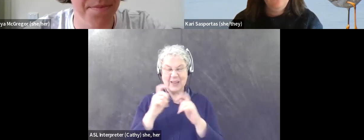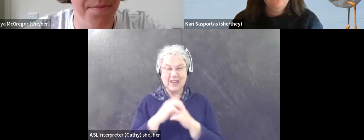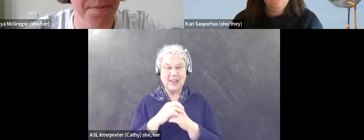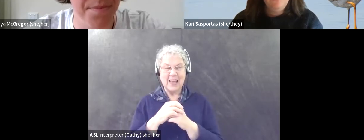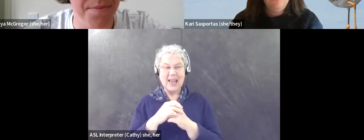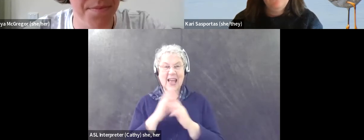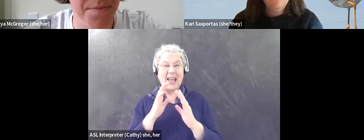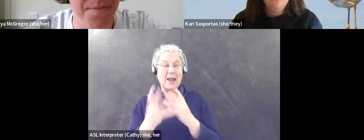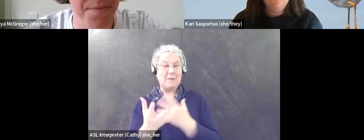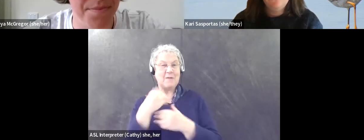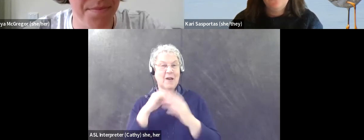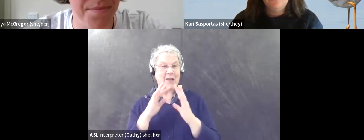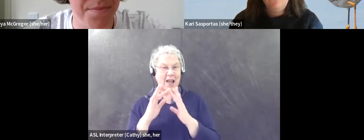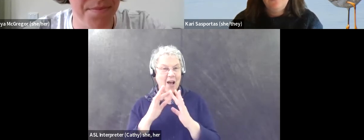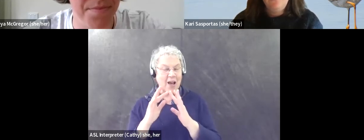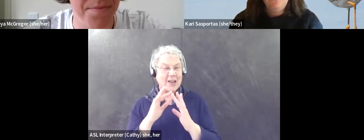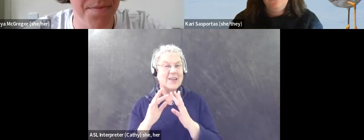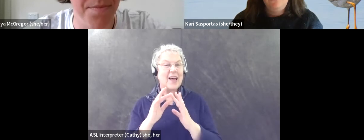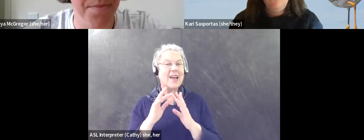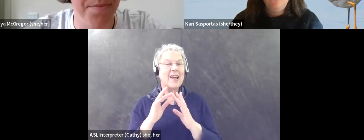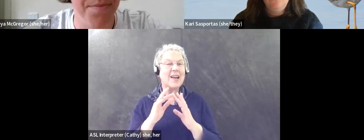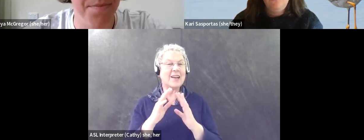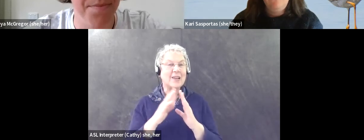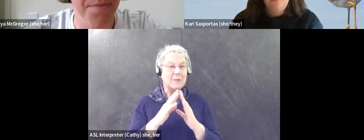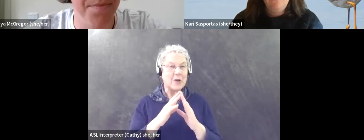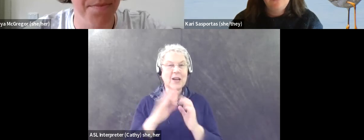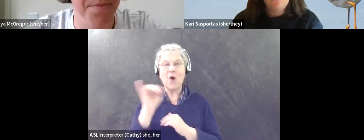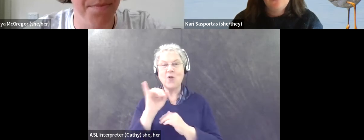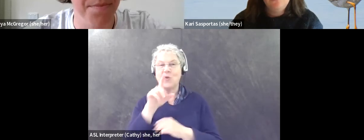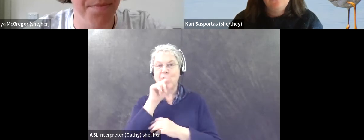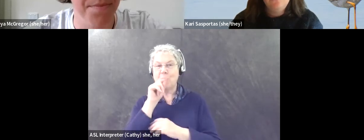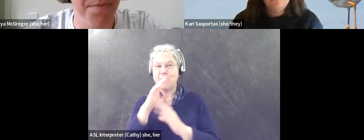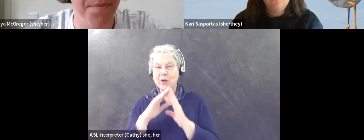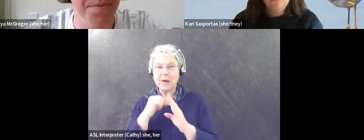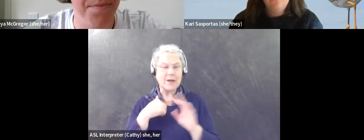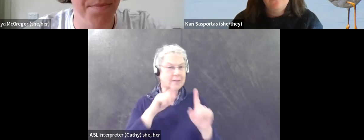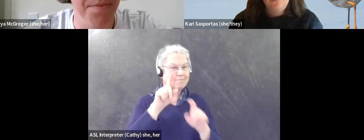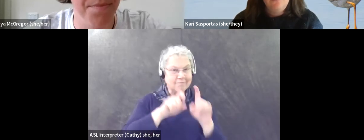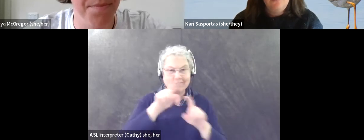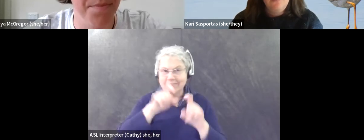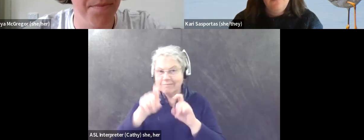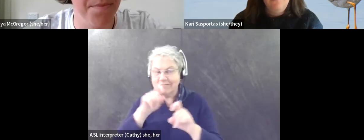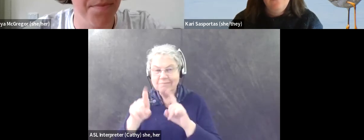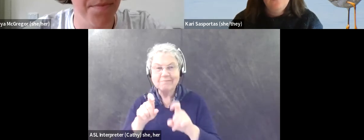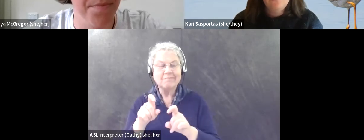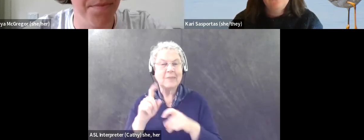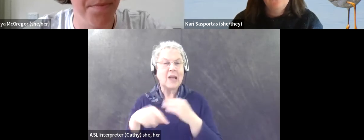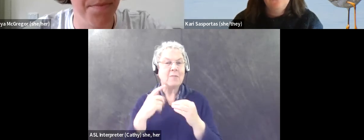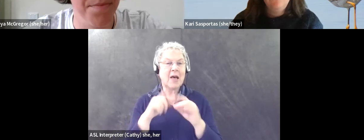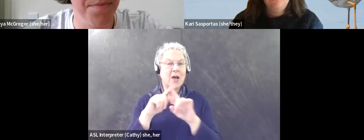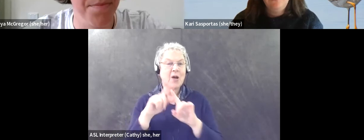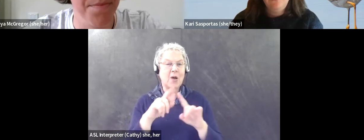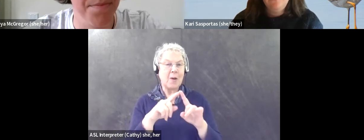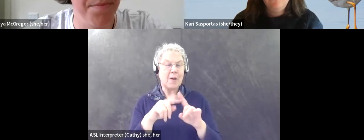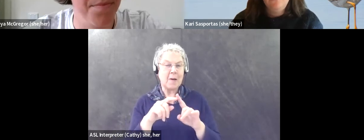the birding community really supportive. Um, you know, I've, I've asked questions in terms of, um, particularly